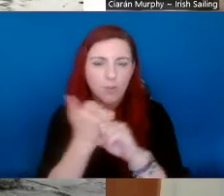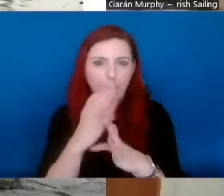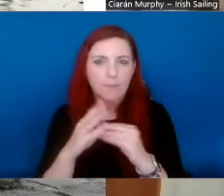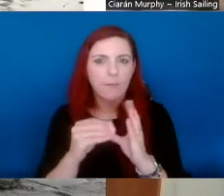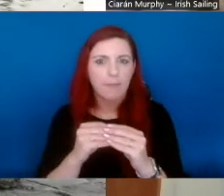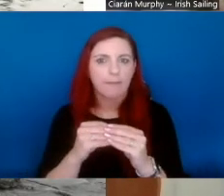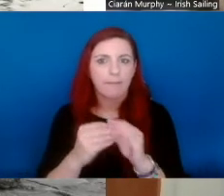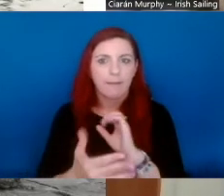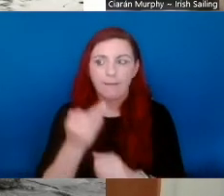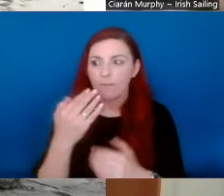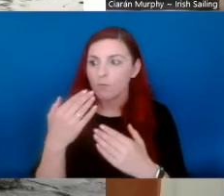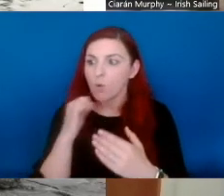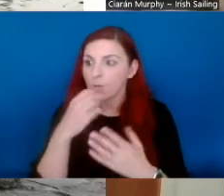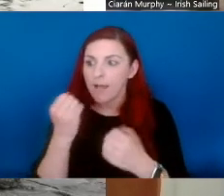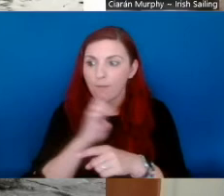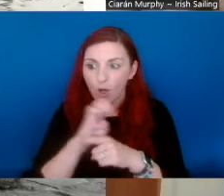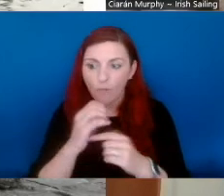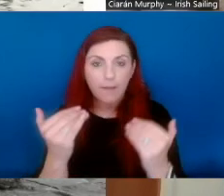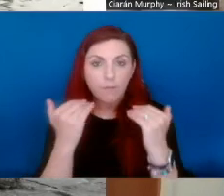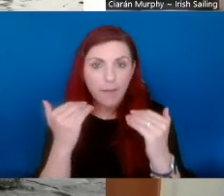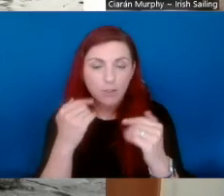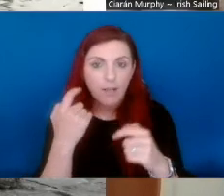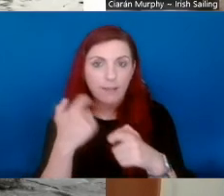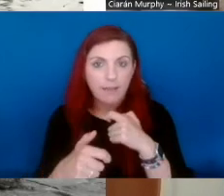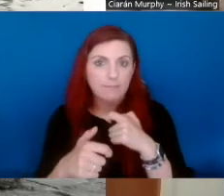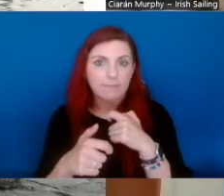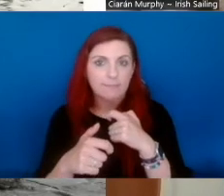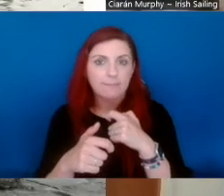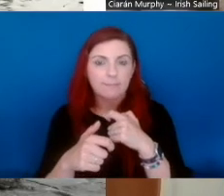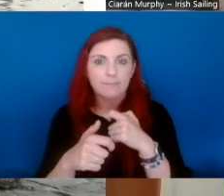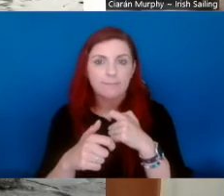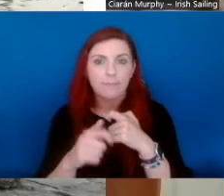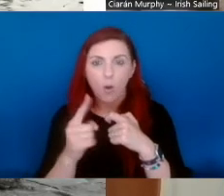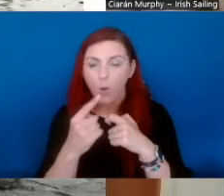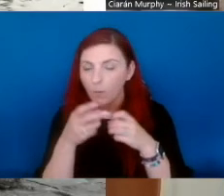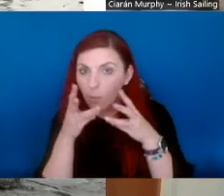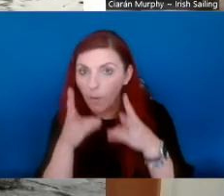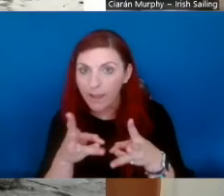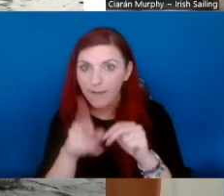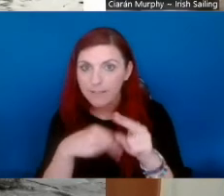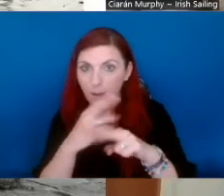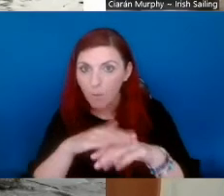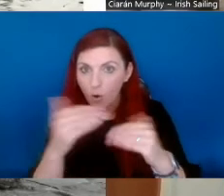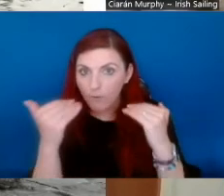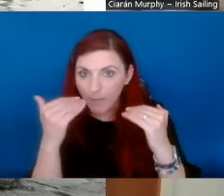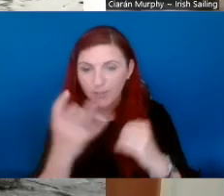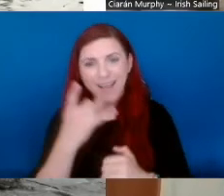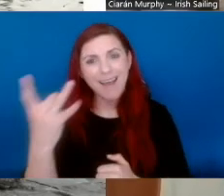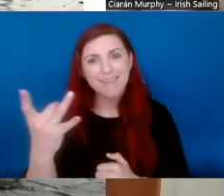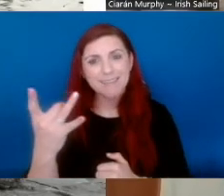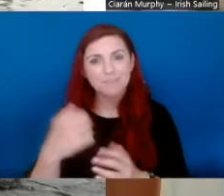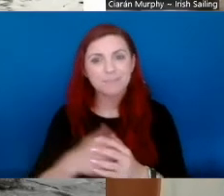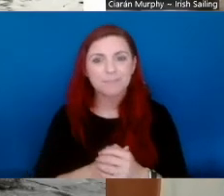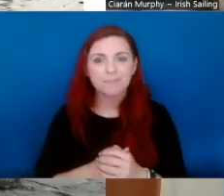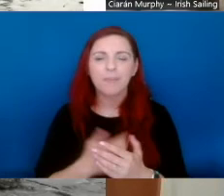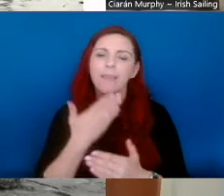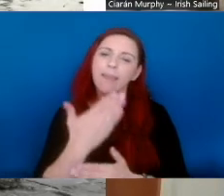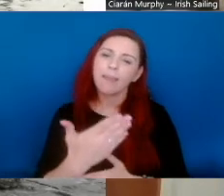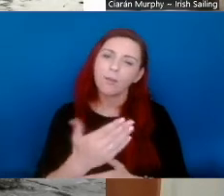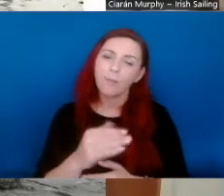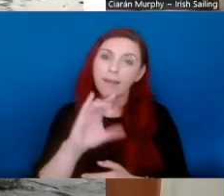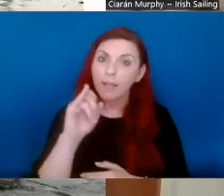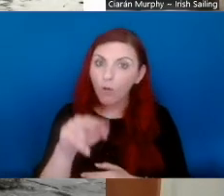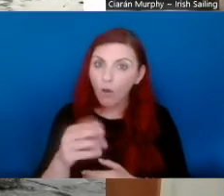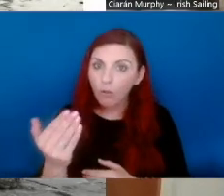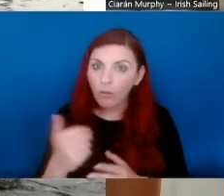It's that simple, you know, communication and that collaboration and finding out more information about